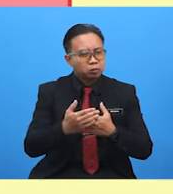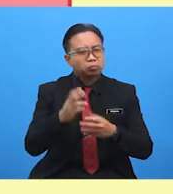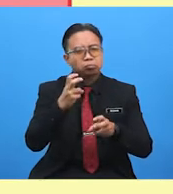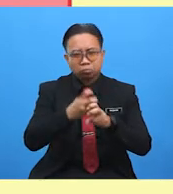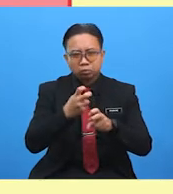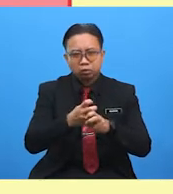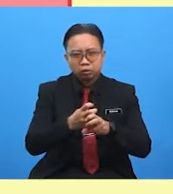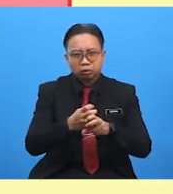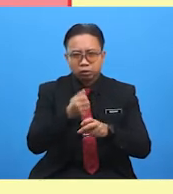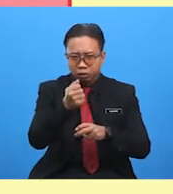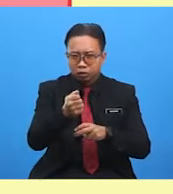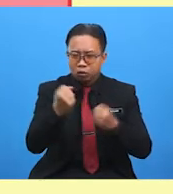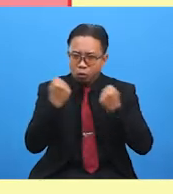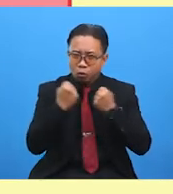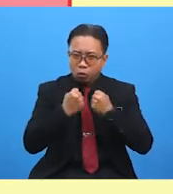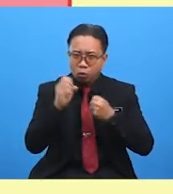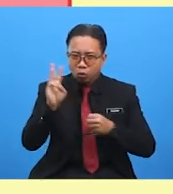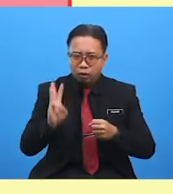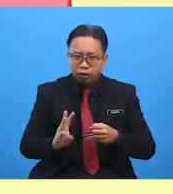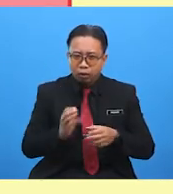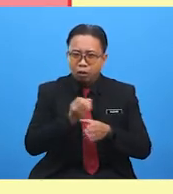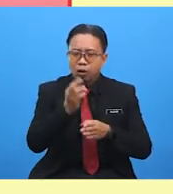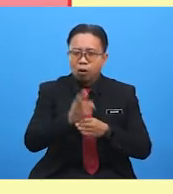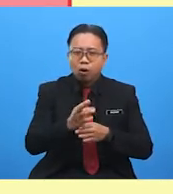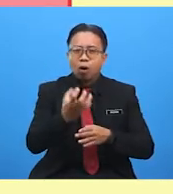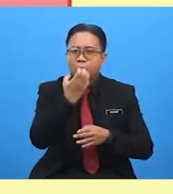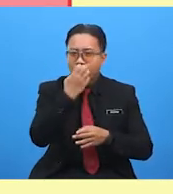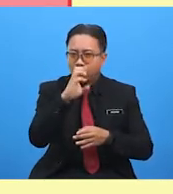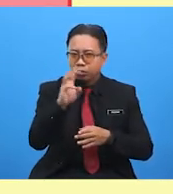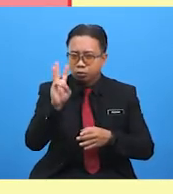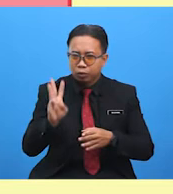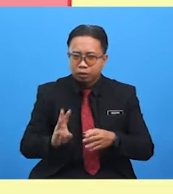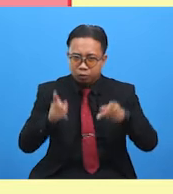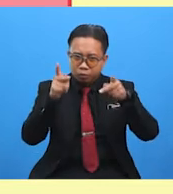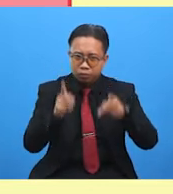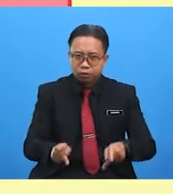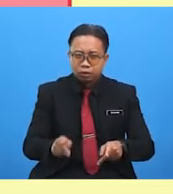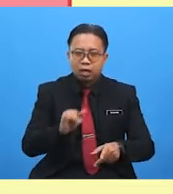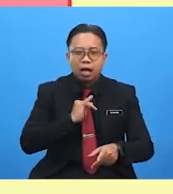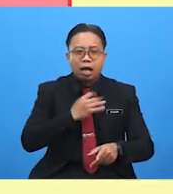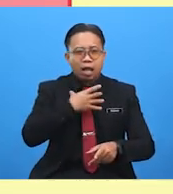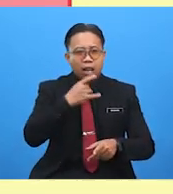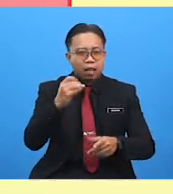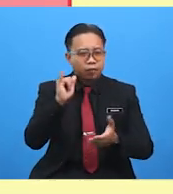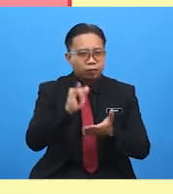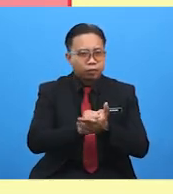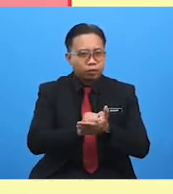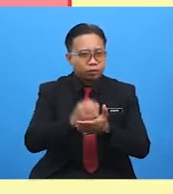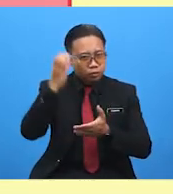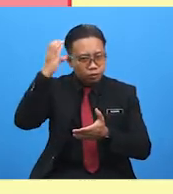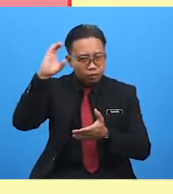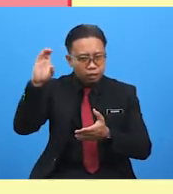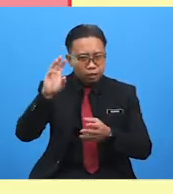Are you a cold weather or a hot weather person? I love this sunny weather.